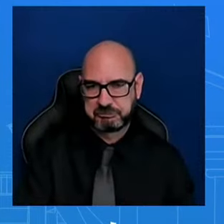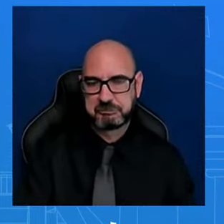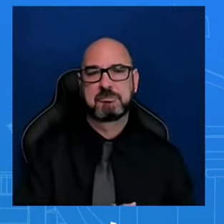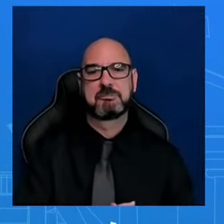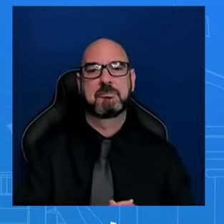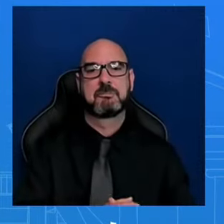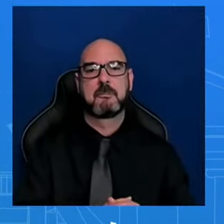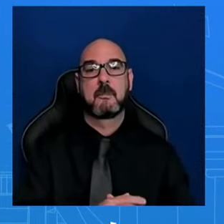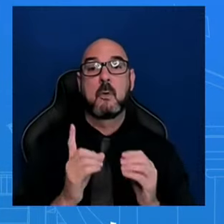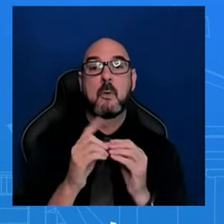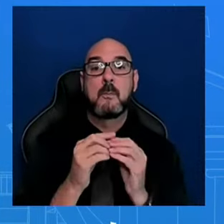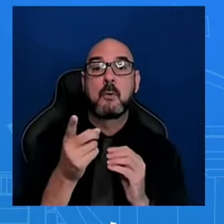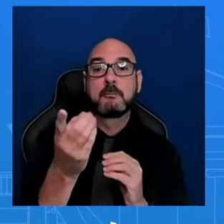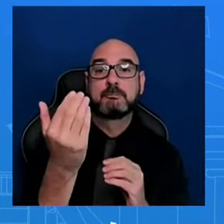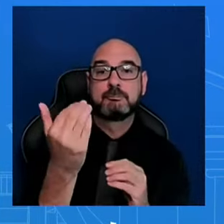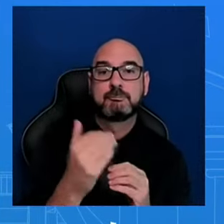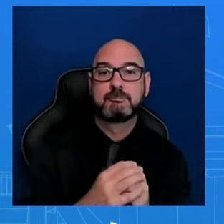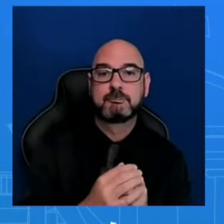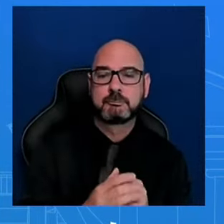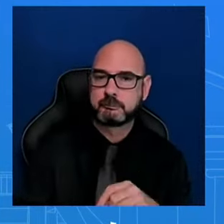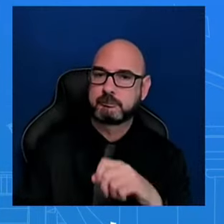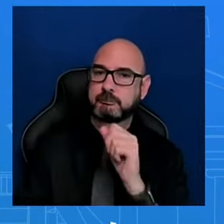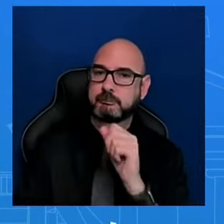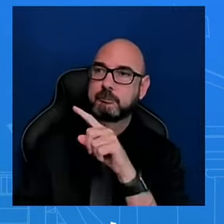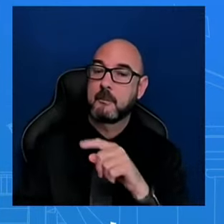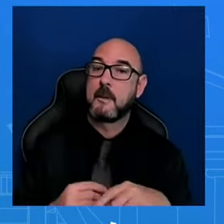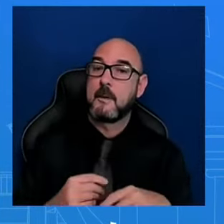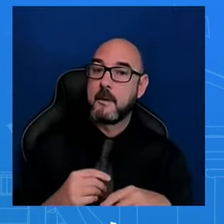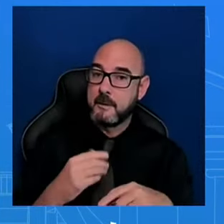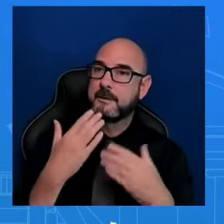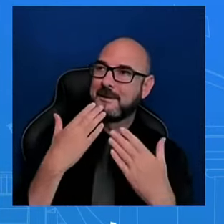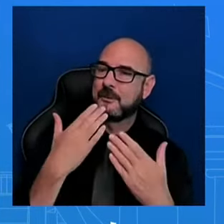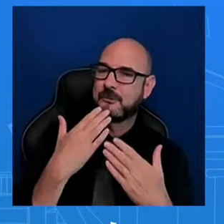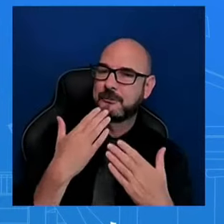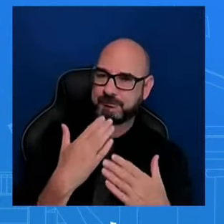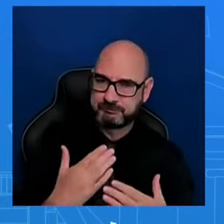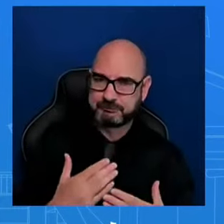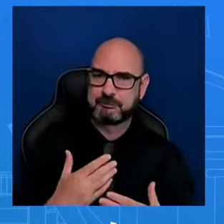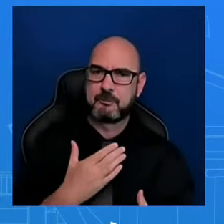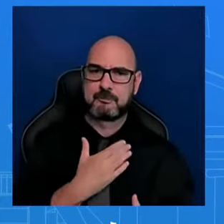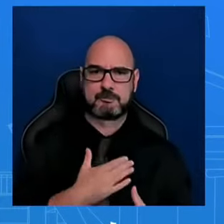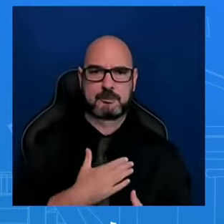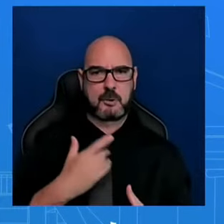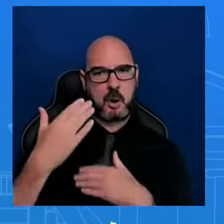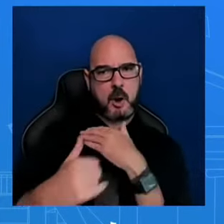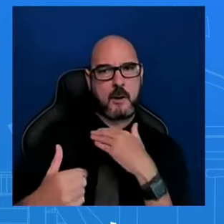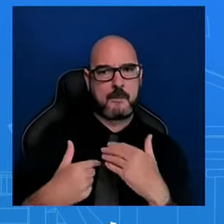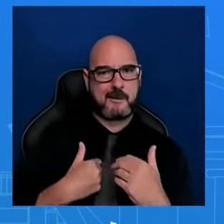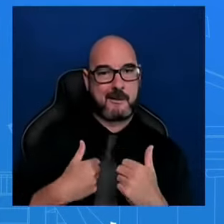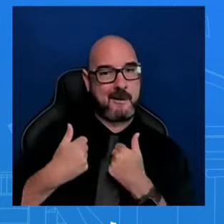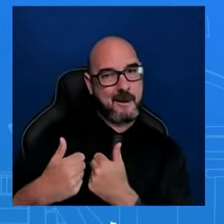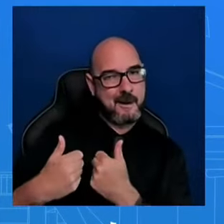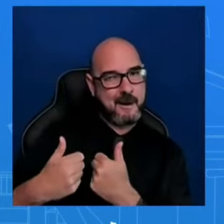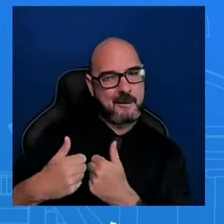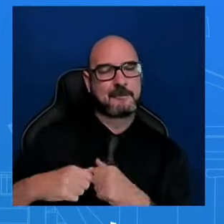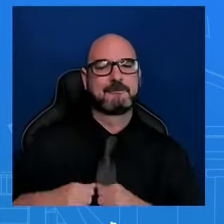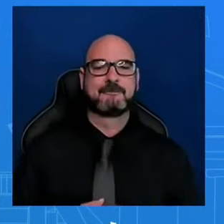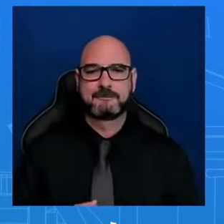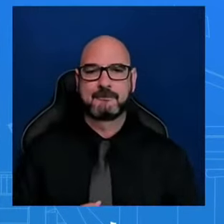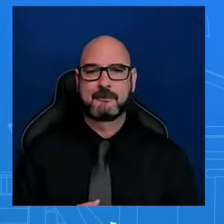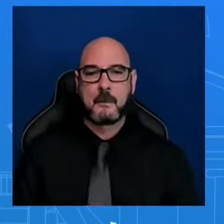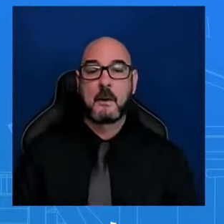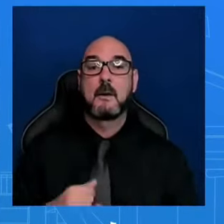Thank you very much. I appreciate you calling I have thoughts, but I'm going keep my thoughts in this. Thank you very much. No, go ahead. Good.